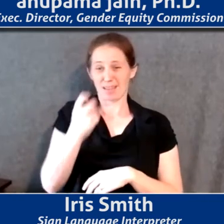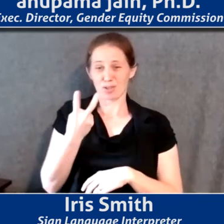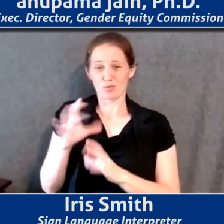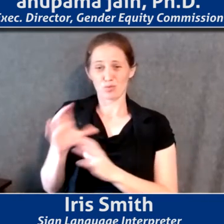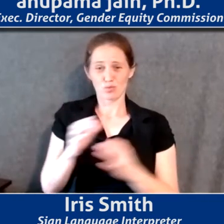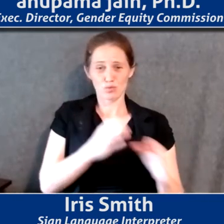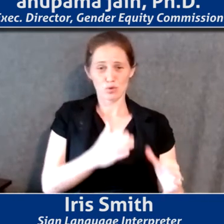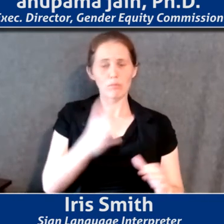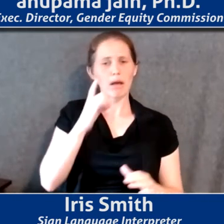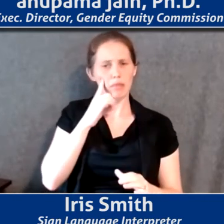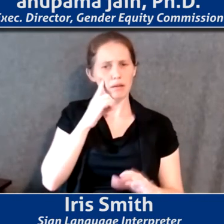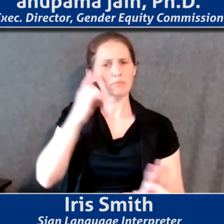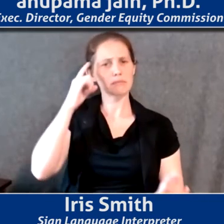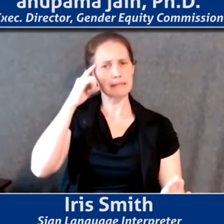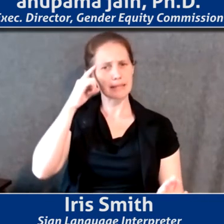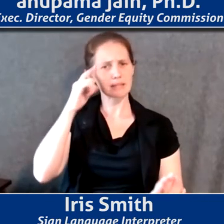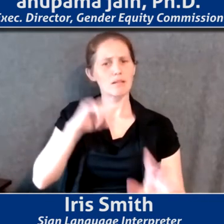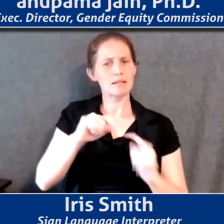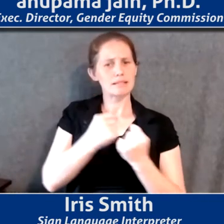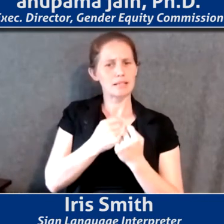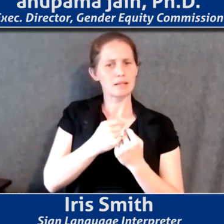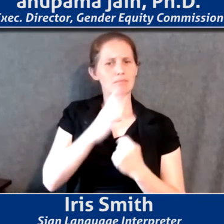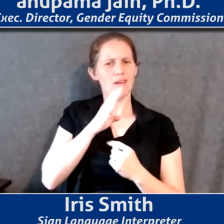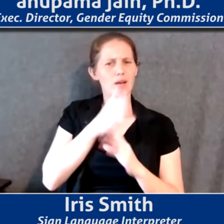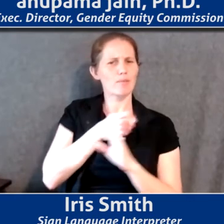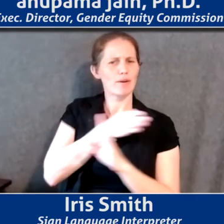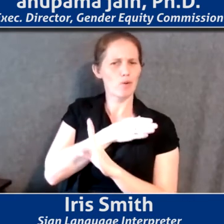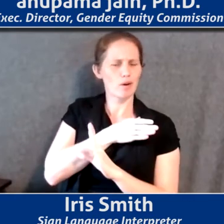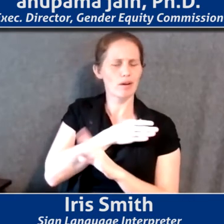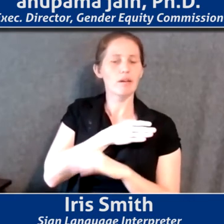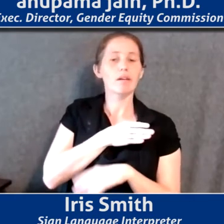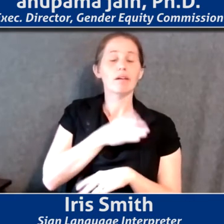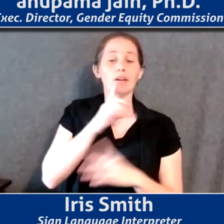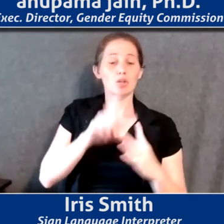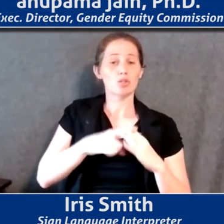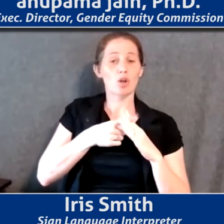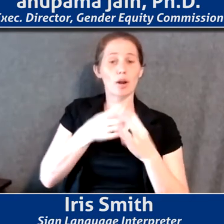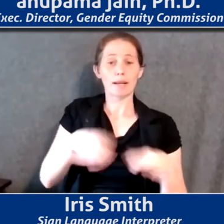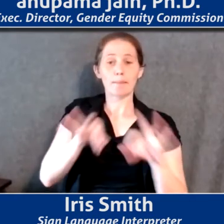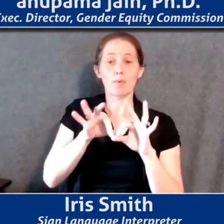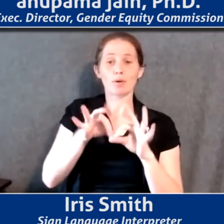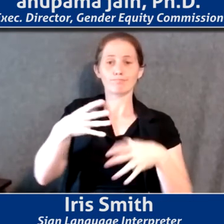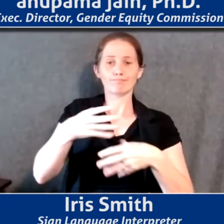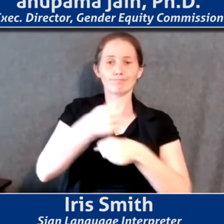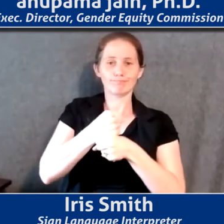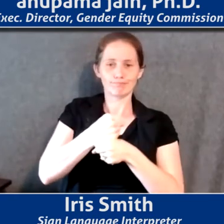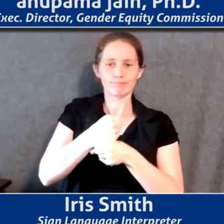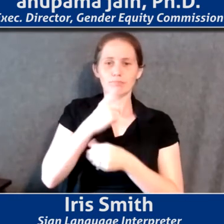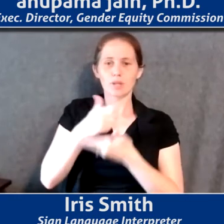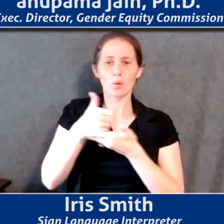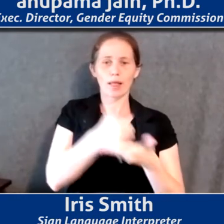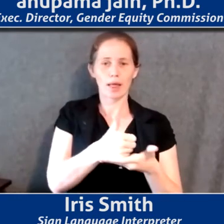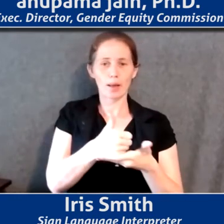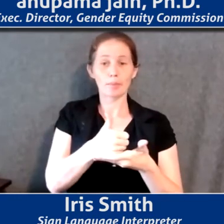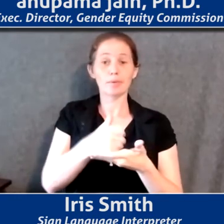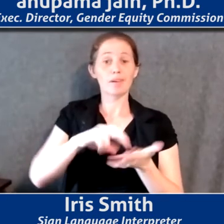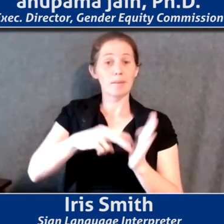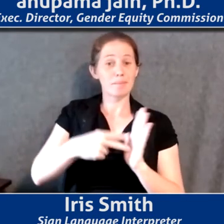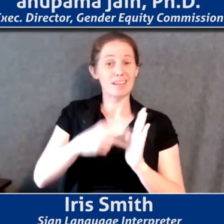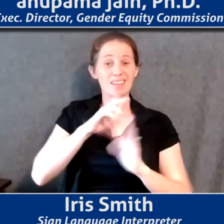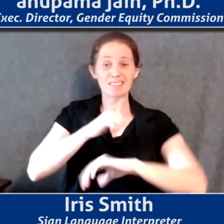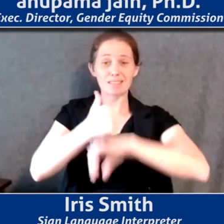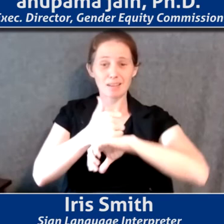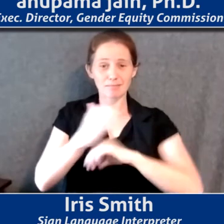makes sense, and our team were talking about this before the call, to start with an important acronym that will help both define and frame the